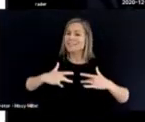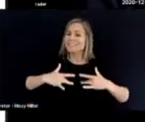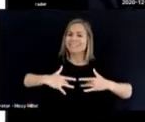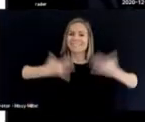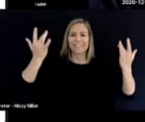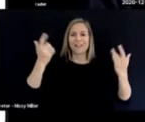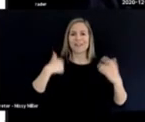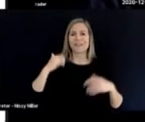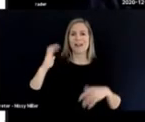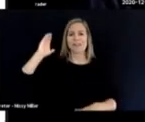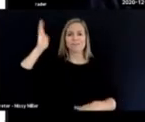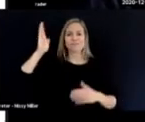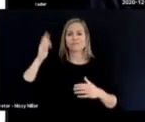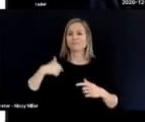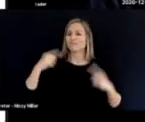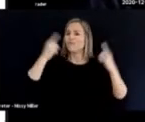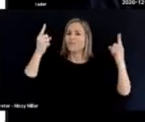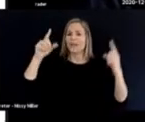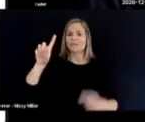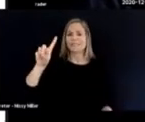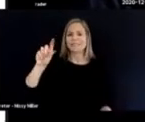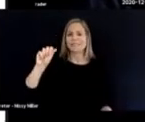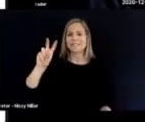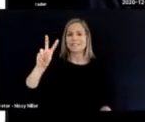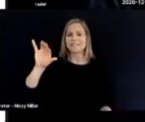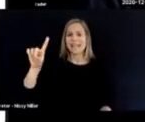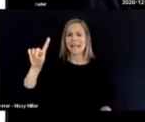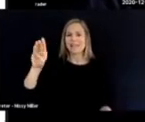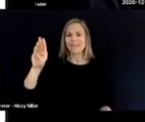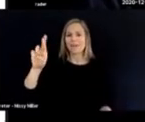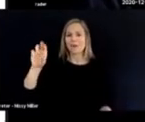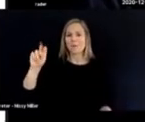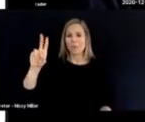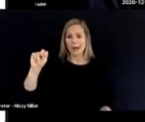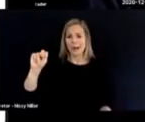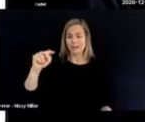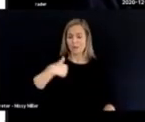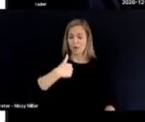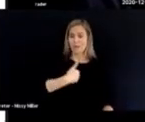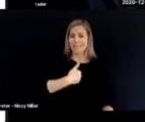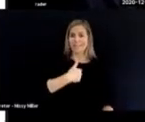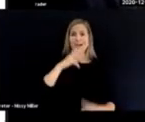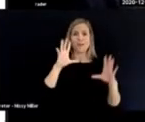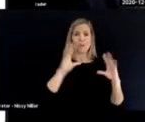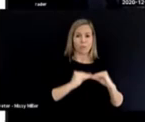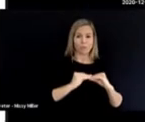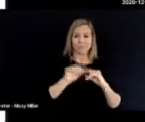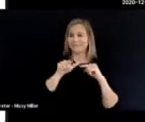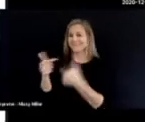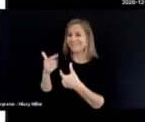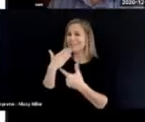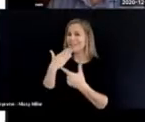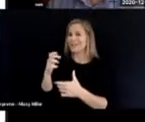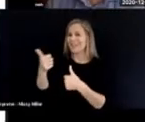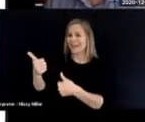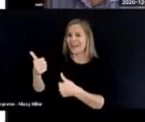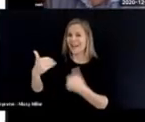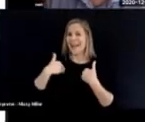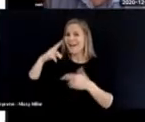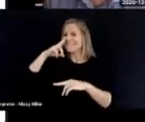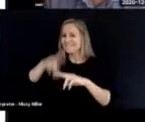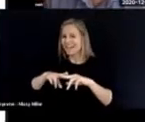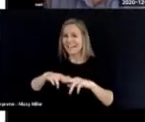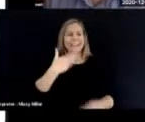excited to have our legendary David Brown. So David, I'm going to go off the screen. Good luck. Have fun. Thank you, Marilyn.